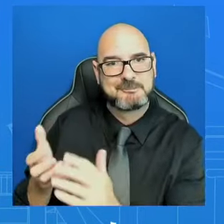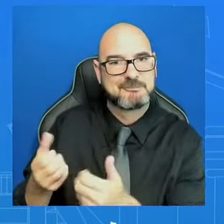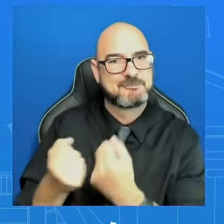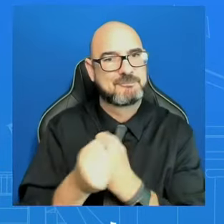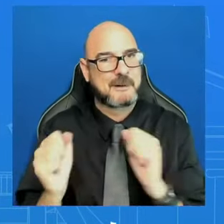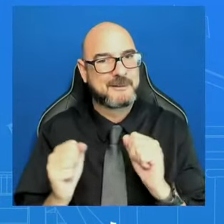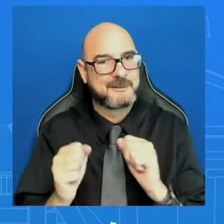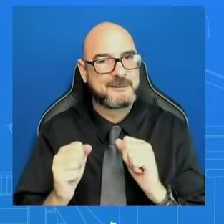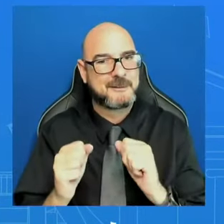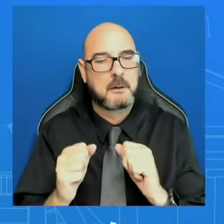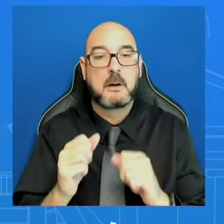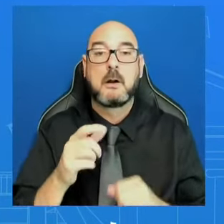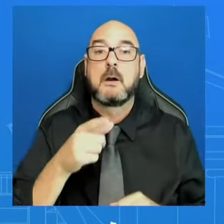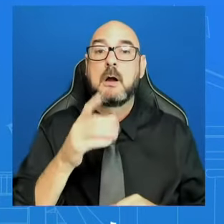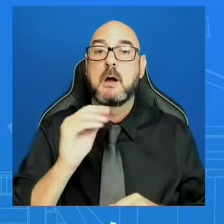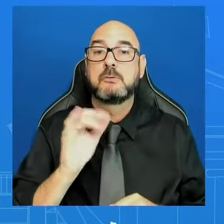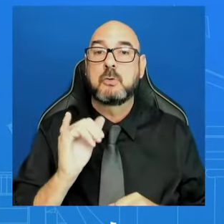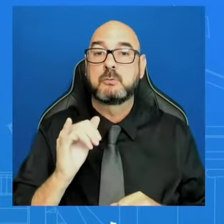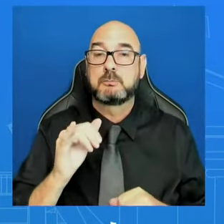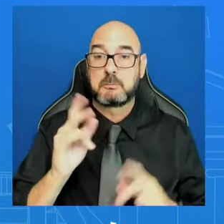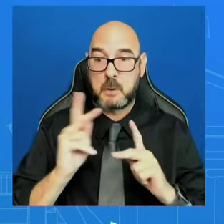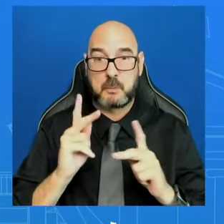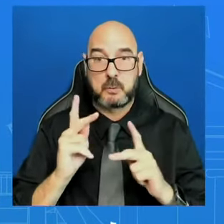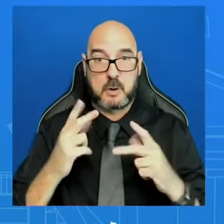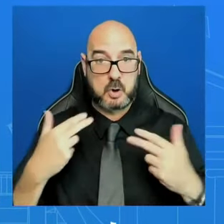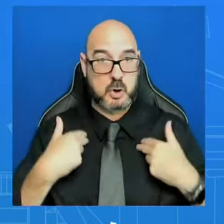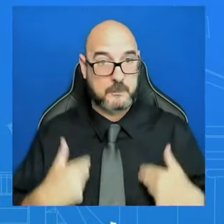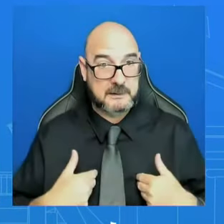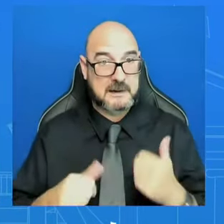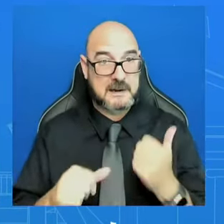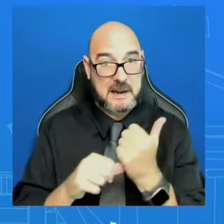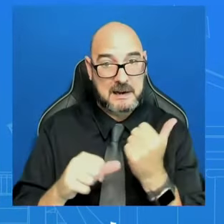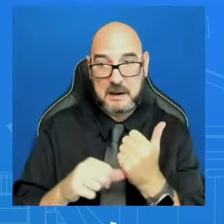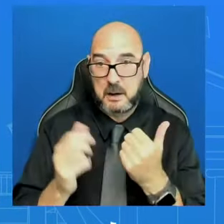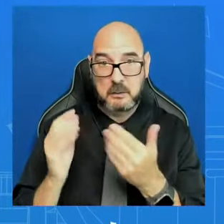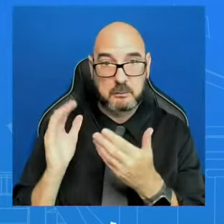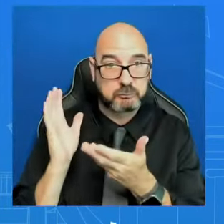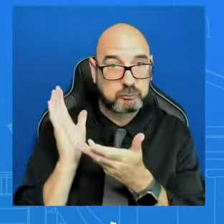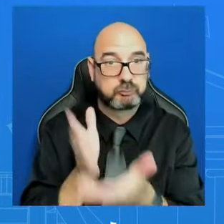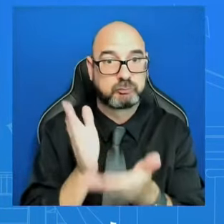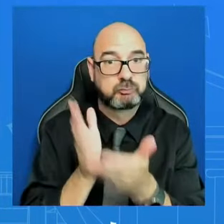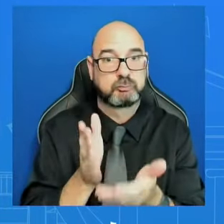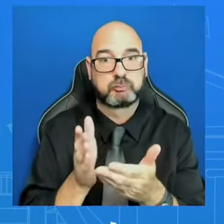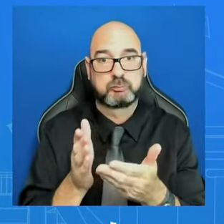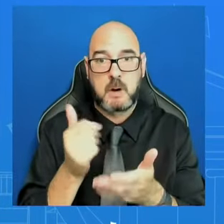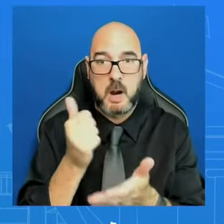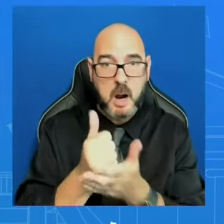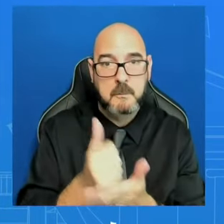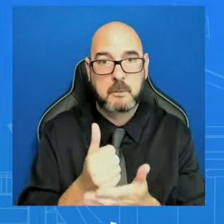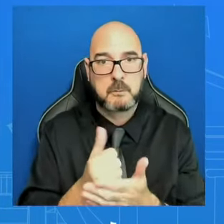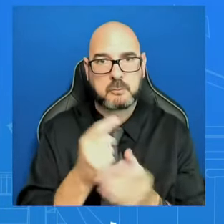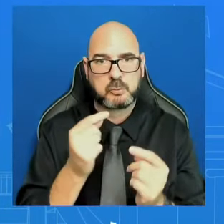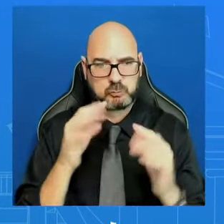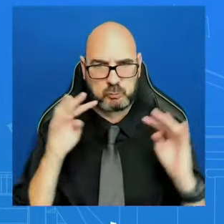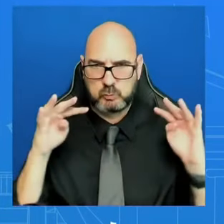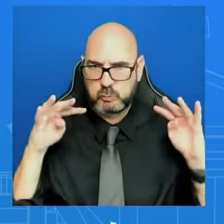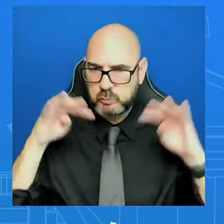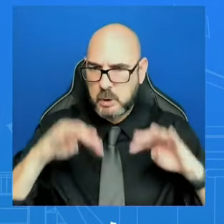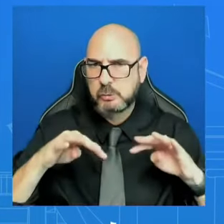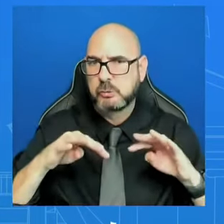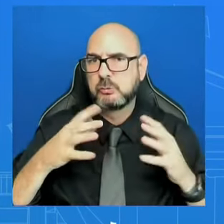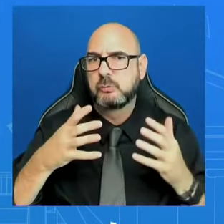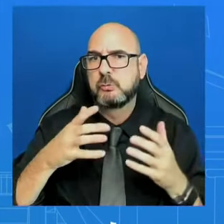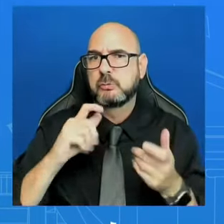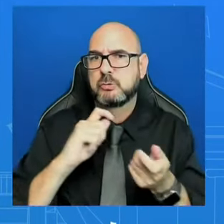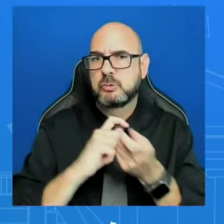strike and to make changes in the way civilian harm is mitigated from an operational perspective. And they did spend time, as the